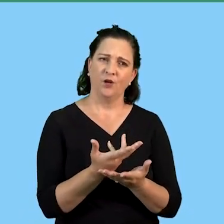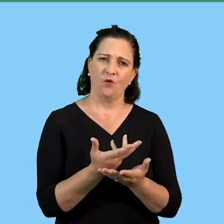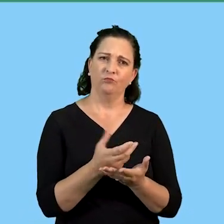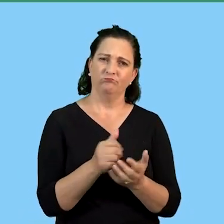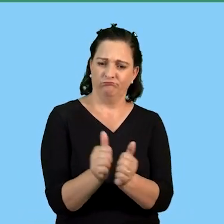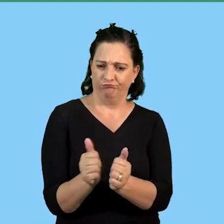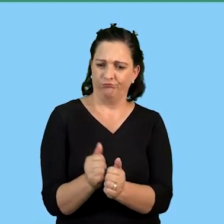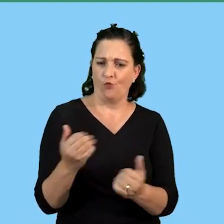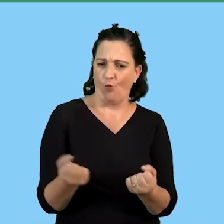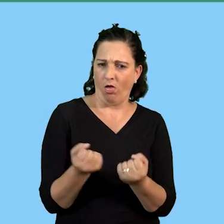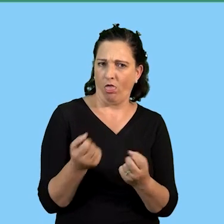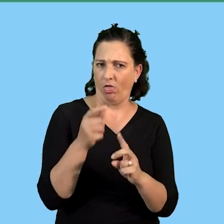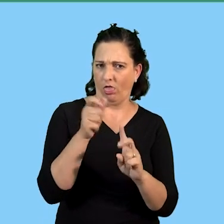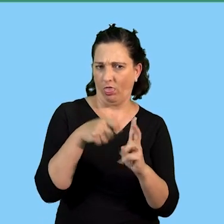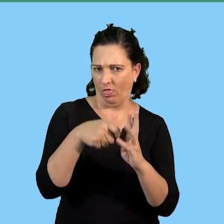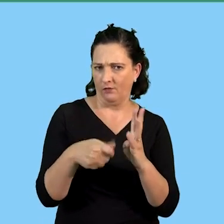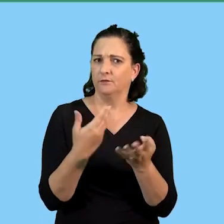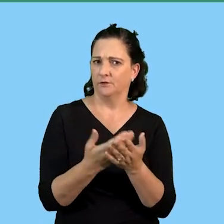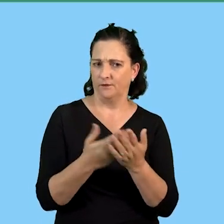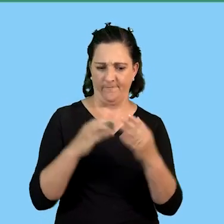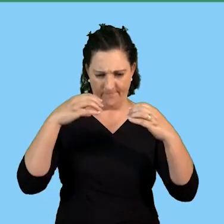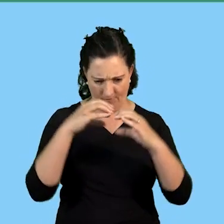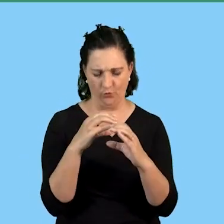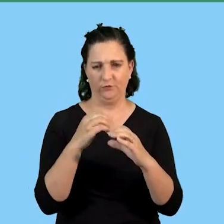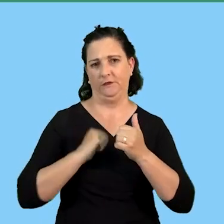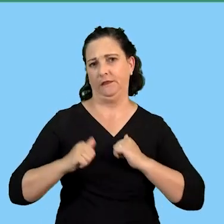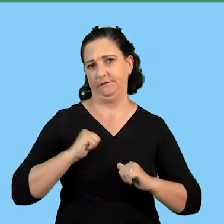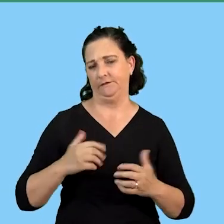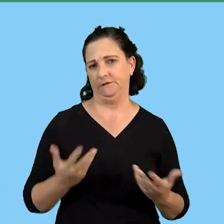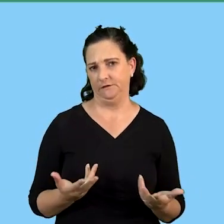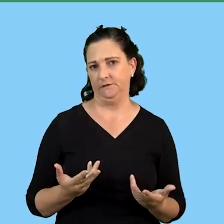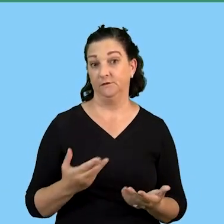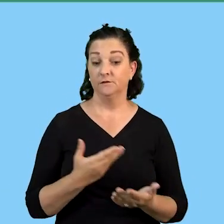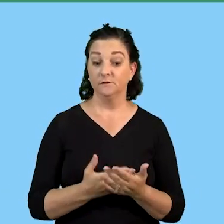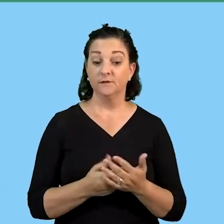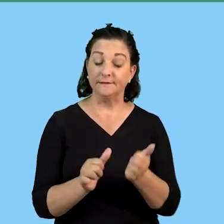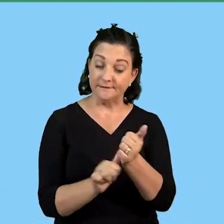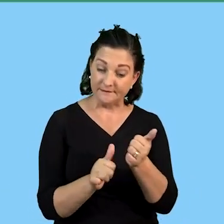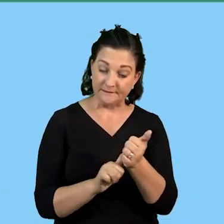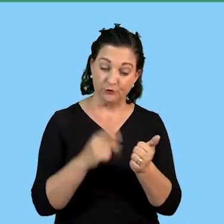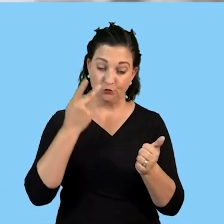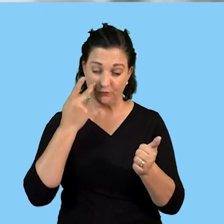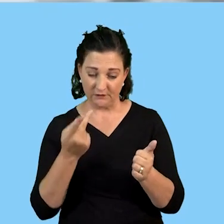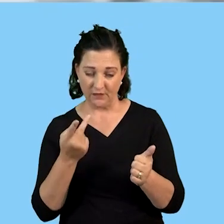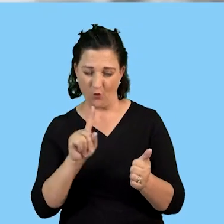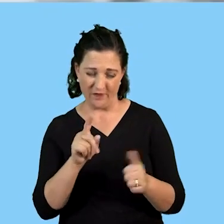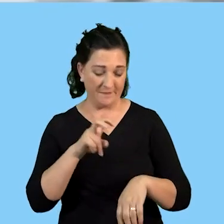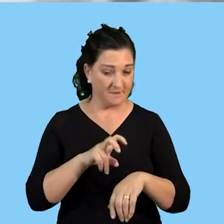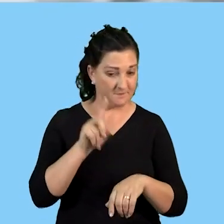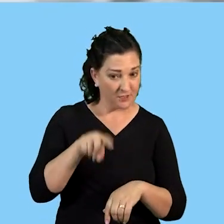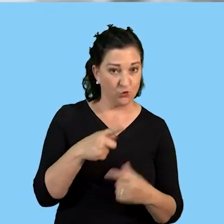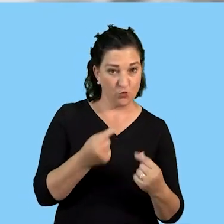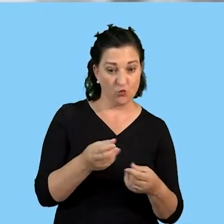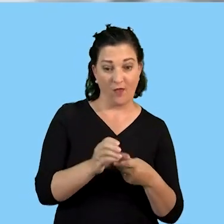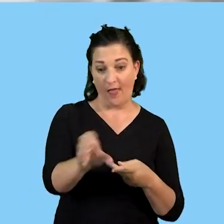so an action plan is very important because it assists employees to focus on the activities that they